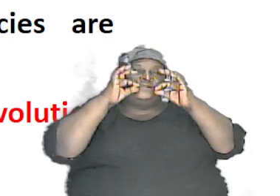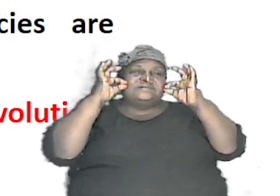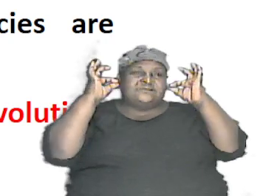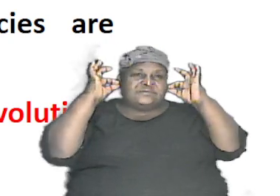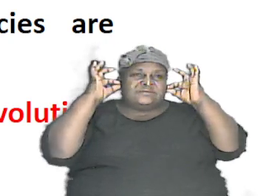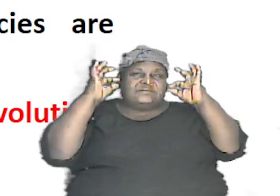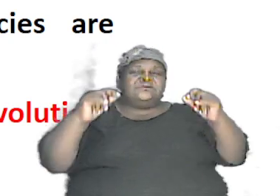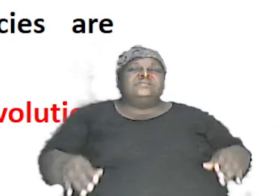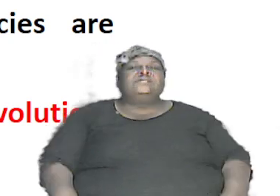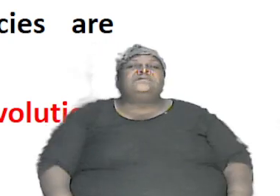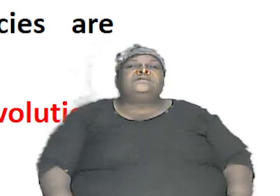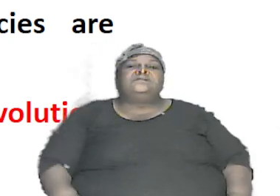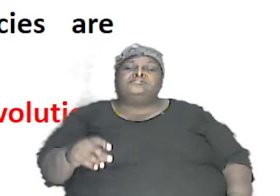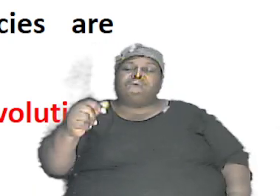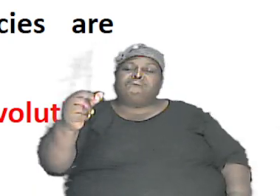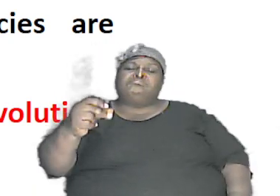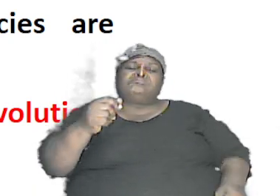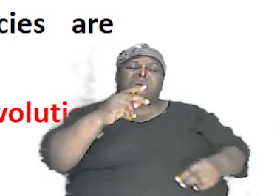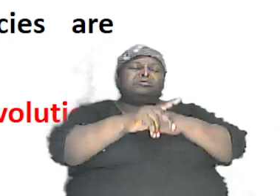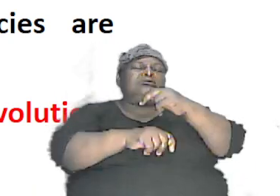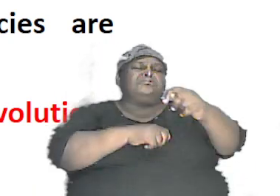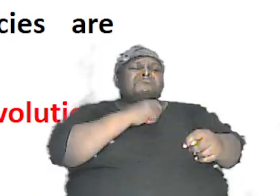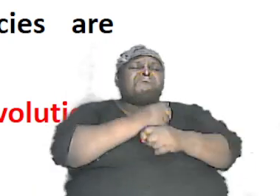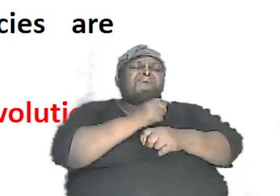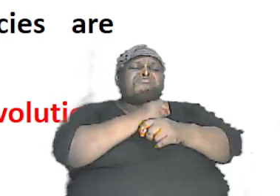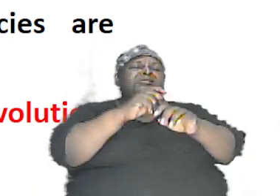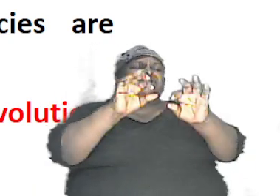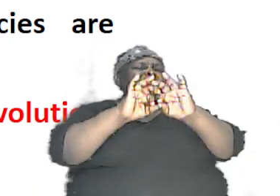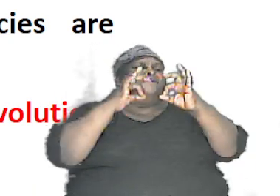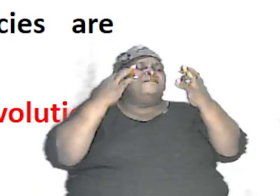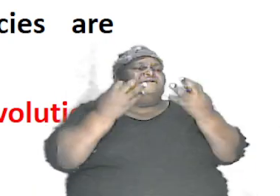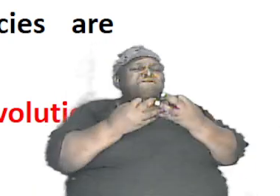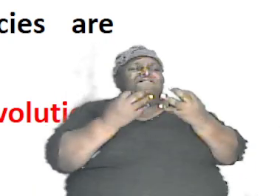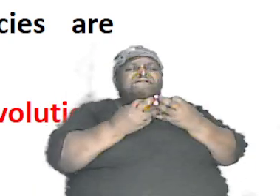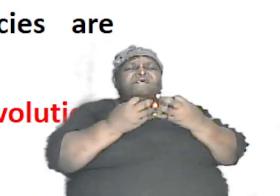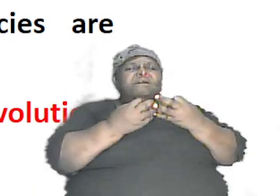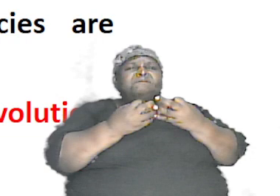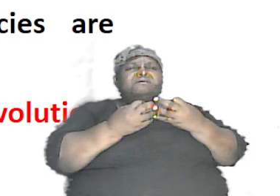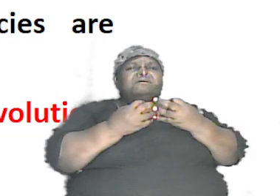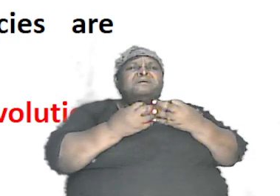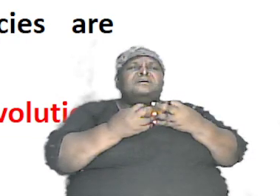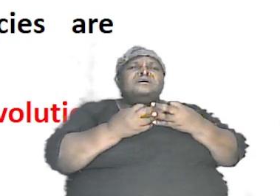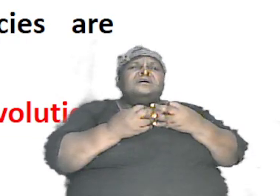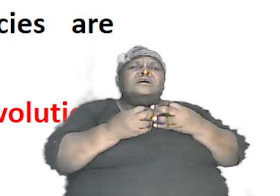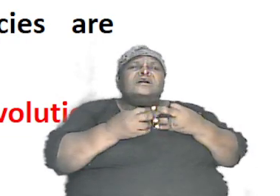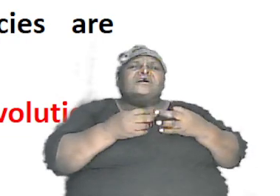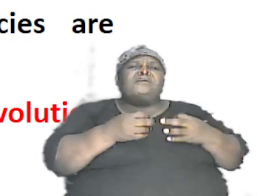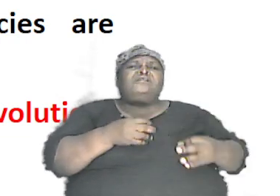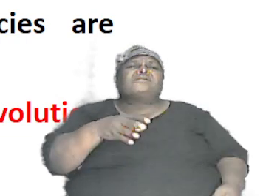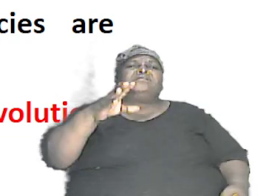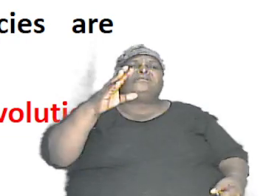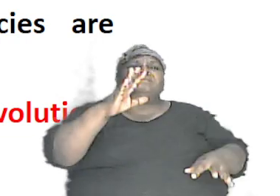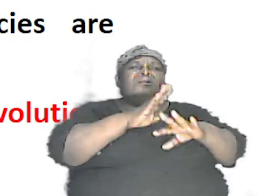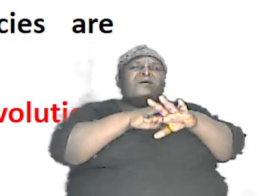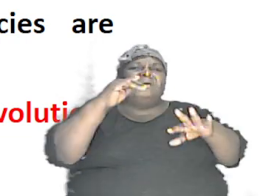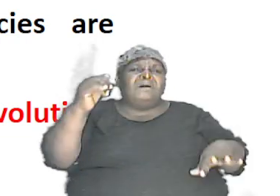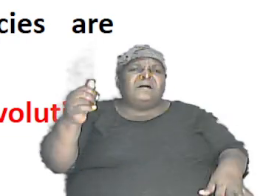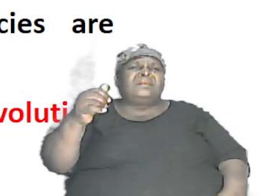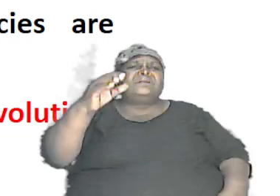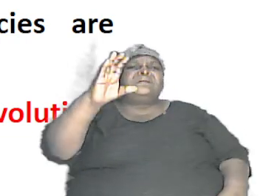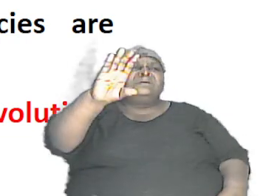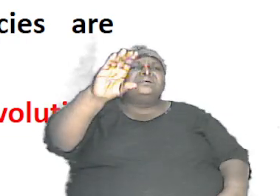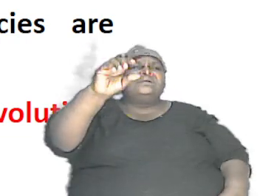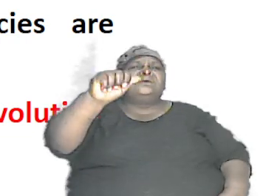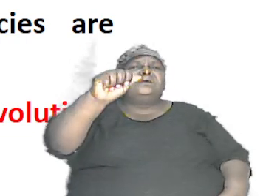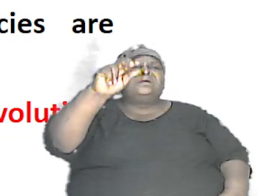go so the dog kind is the family level we're talking about you know they call it candidae and